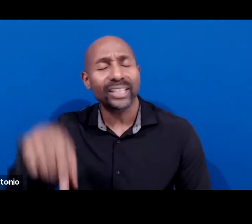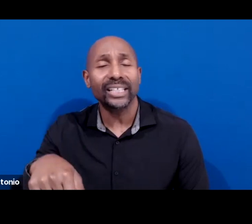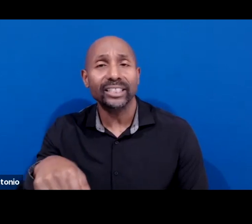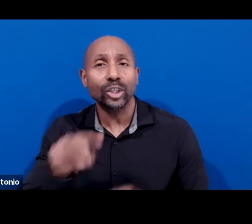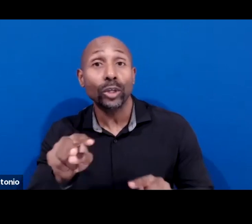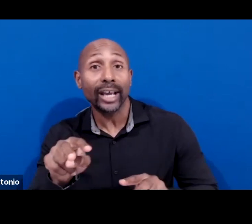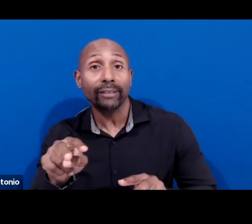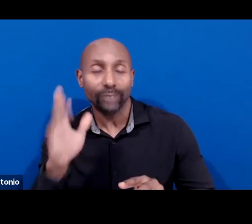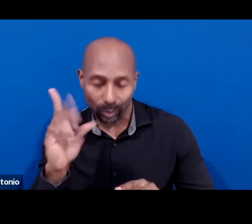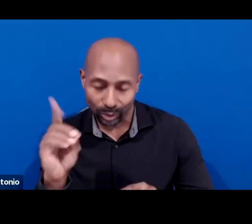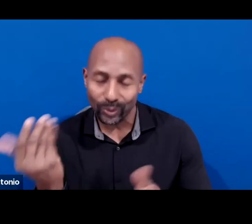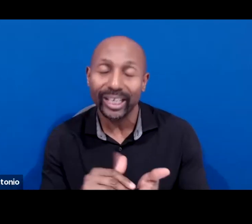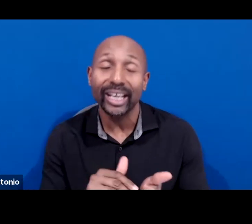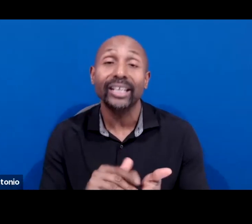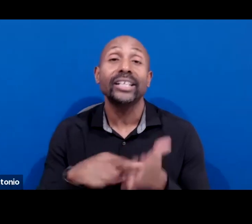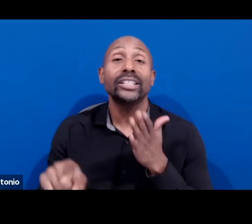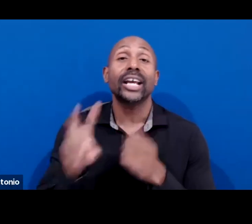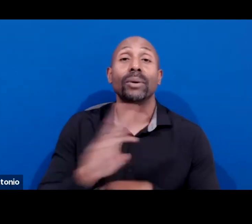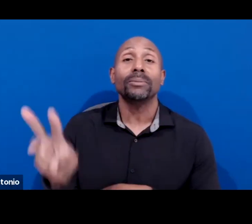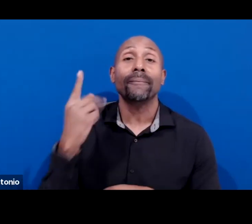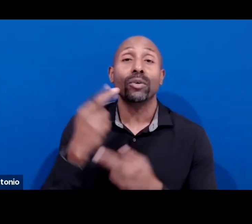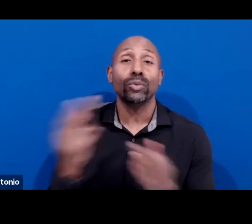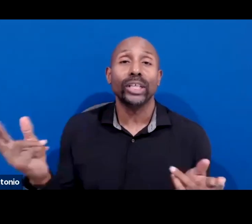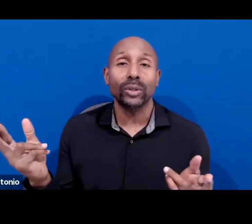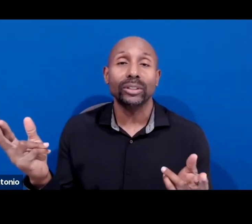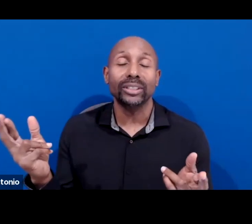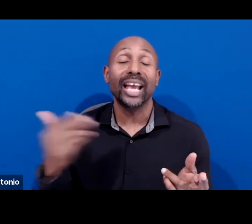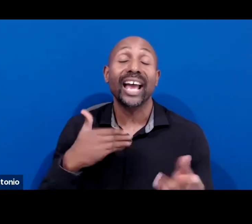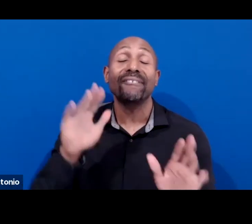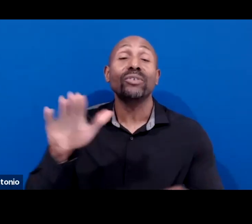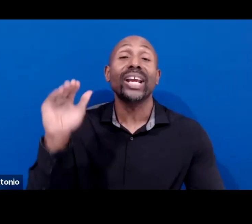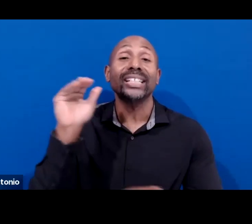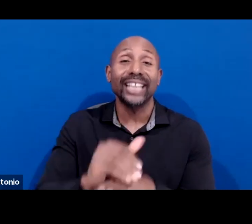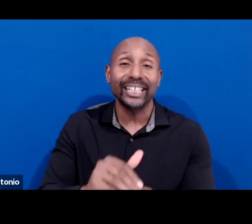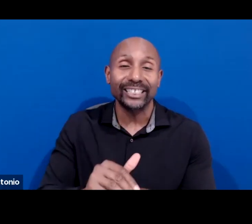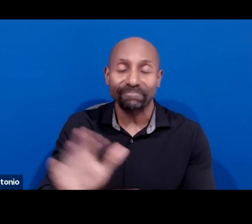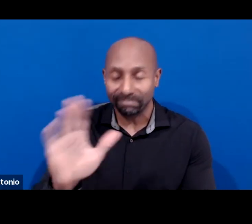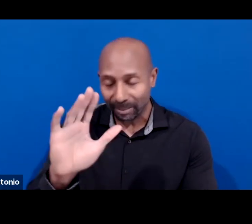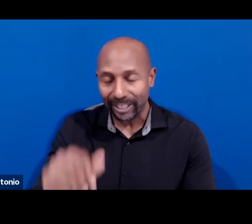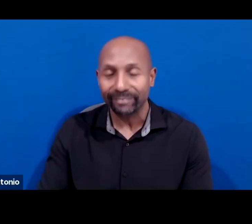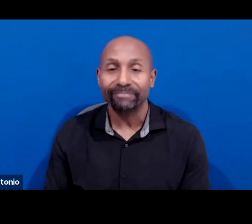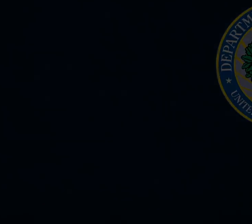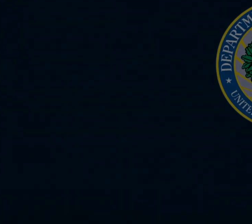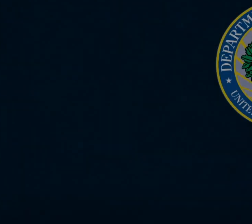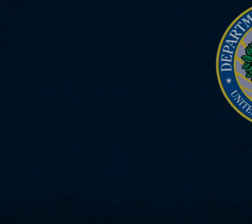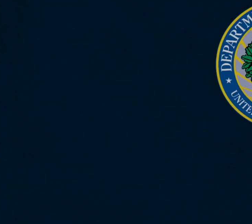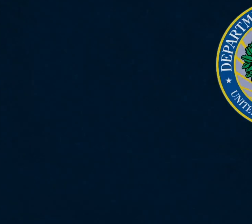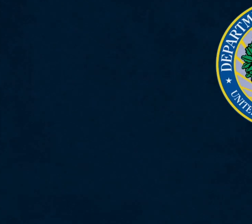again. Check out our website for now for the resources, and have a great night. Thank you.